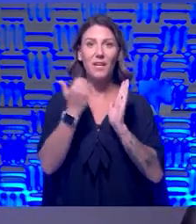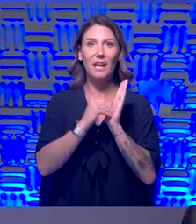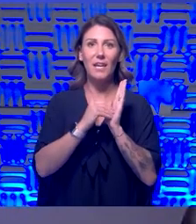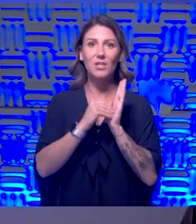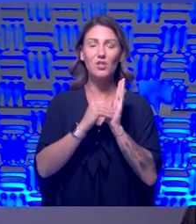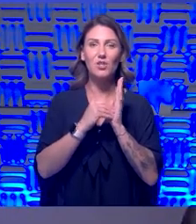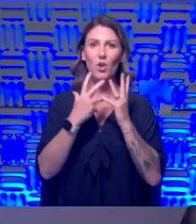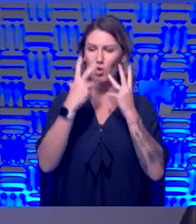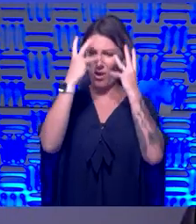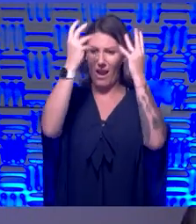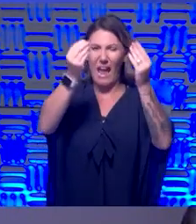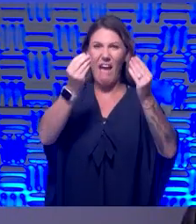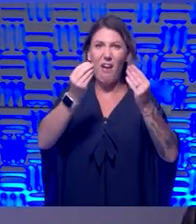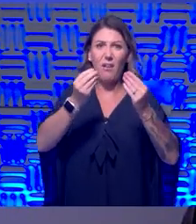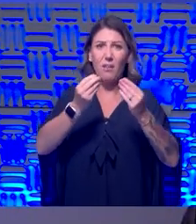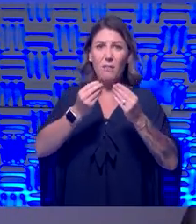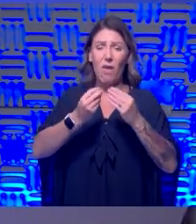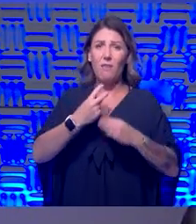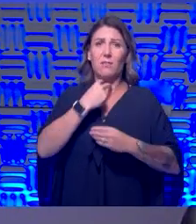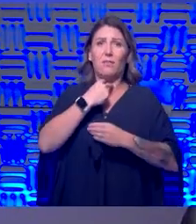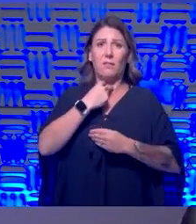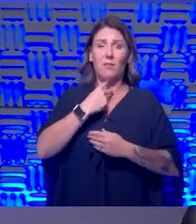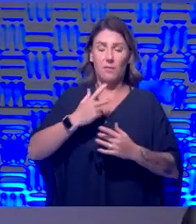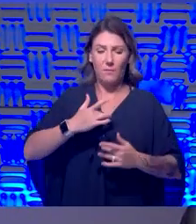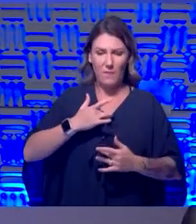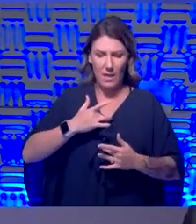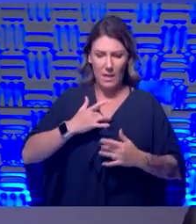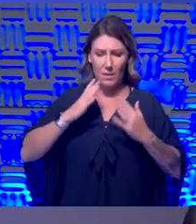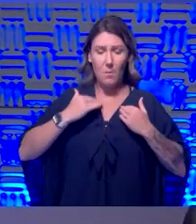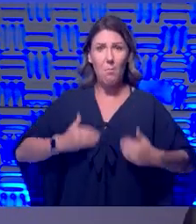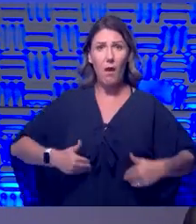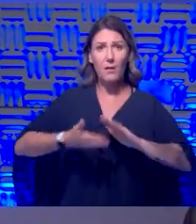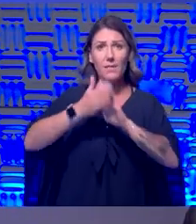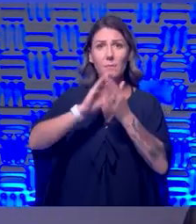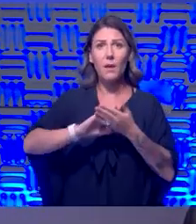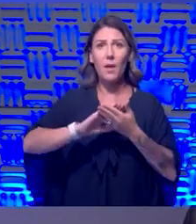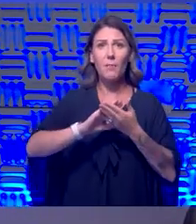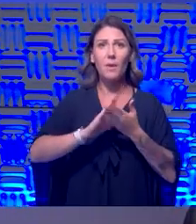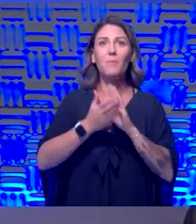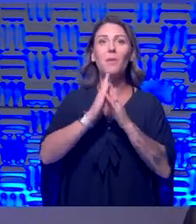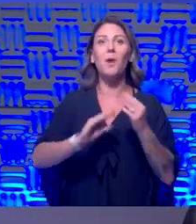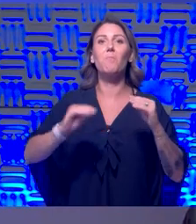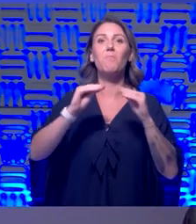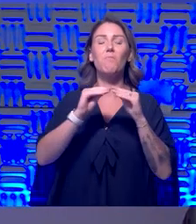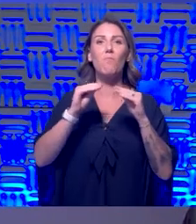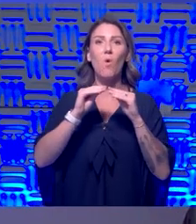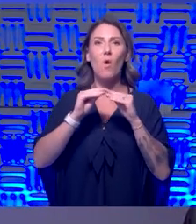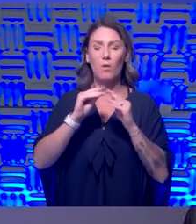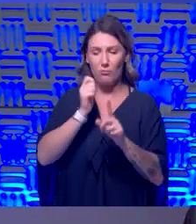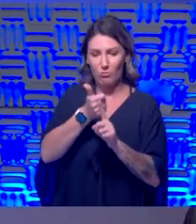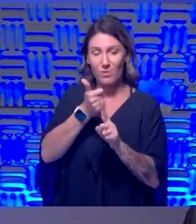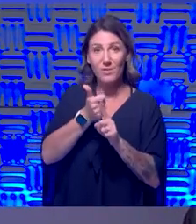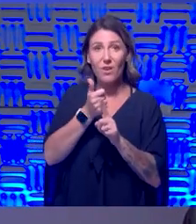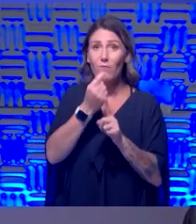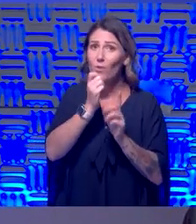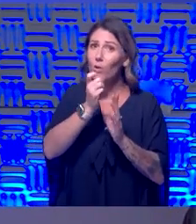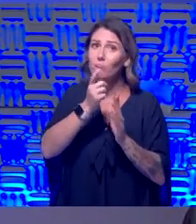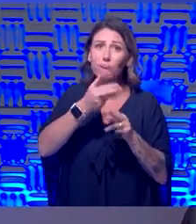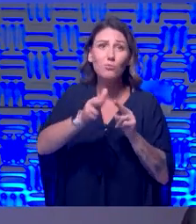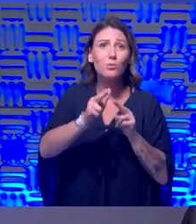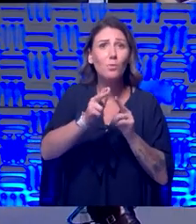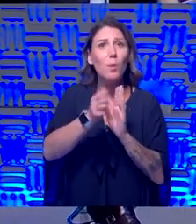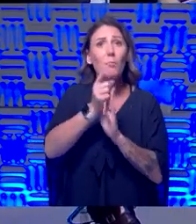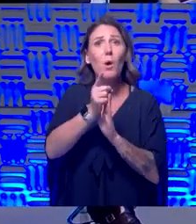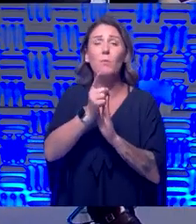this prison that your body may have become and lets you be a more full version of yourself, even just for that little bit of time. it's very